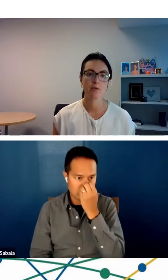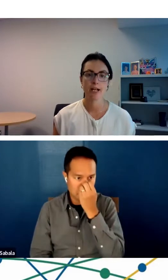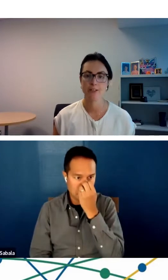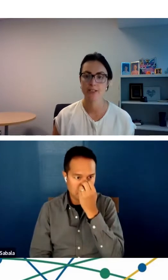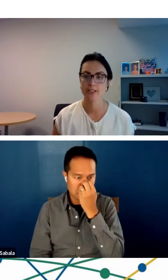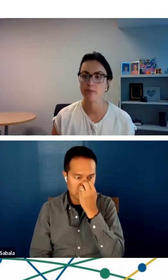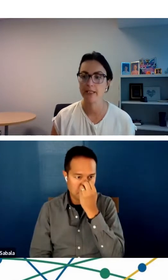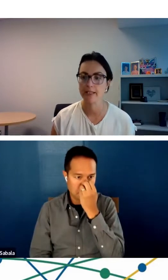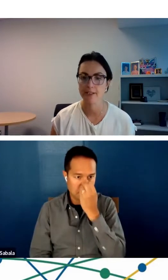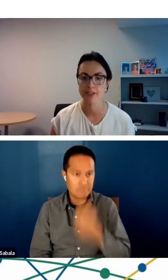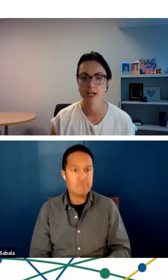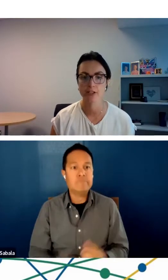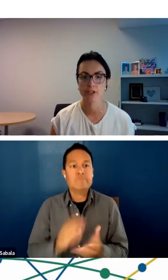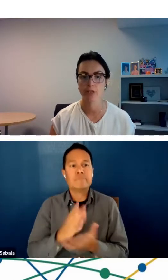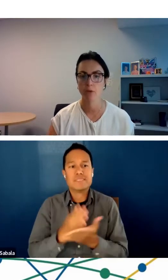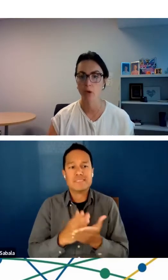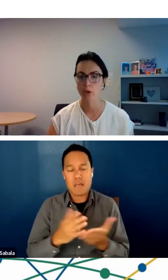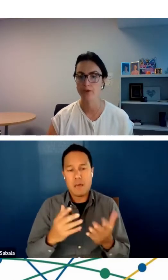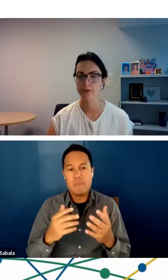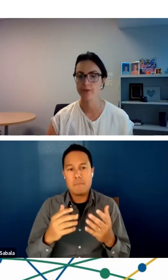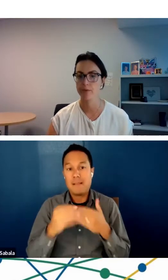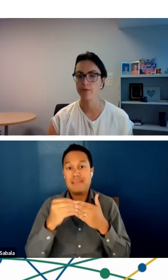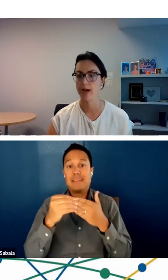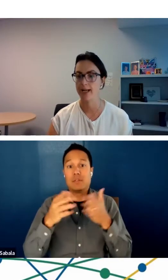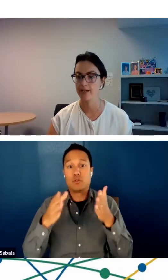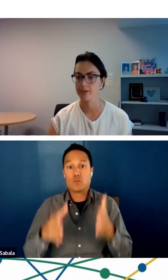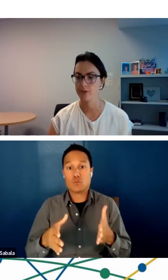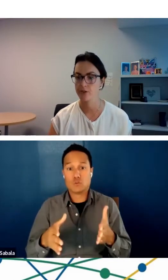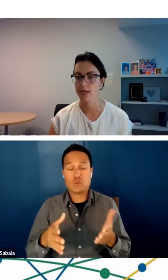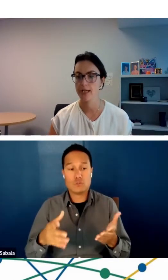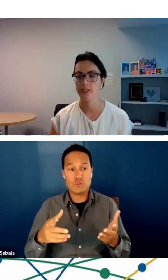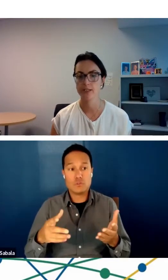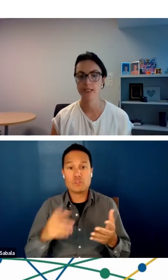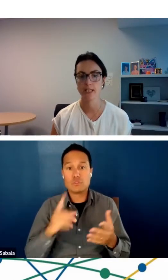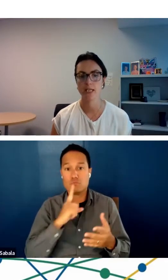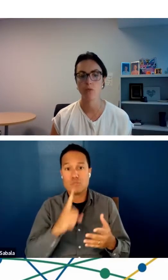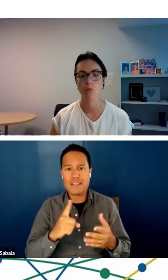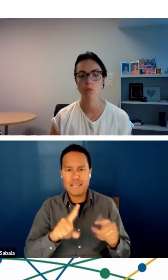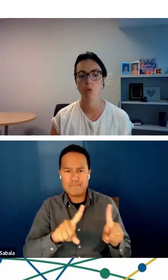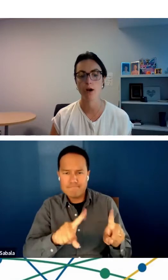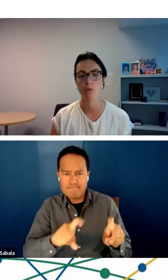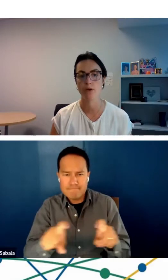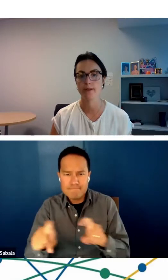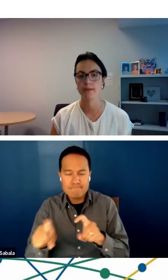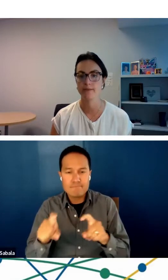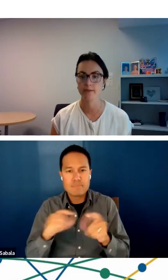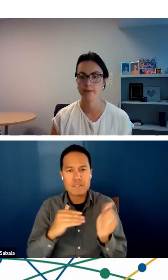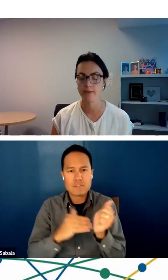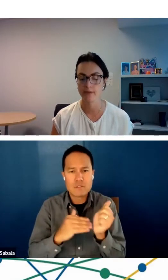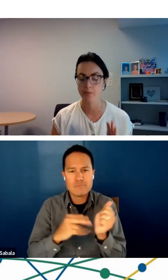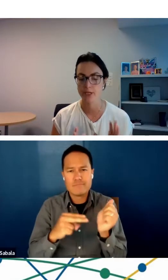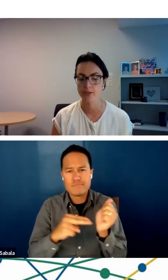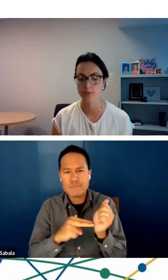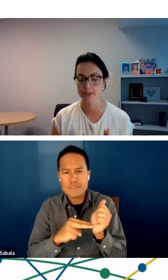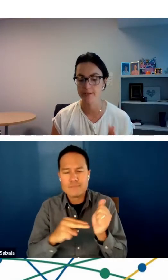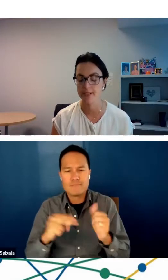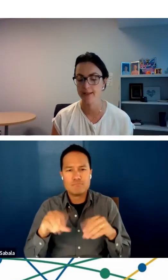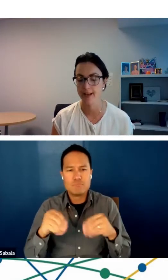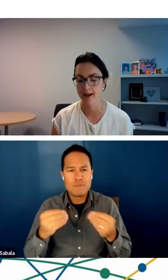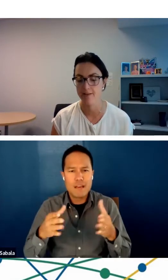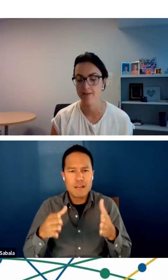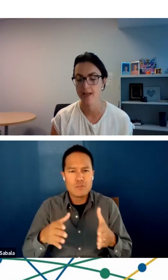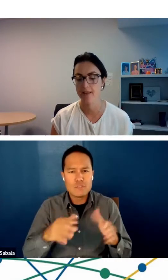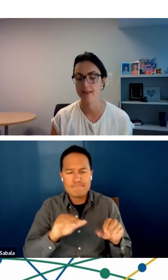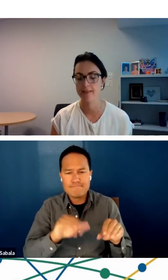Some of our health system leaders actually polled the providers to see what were the the principles